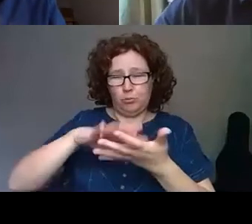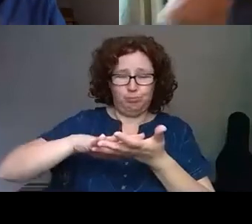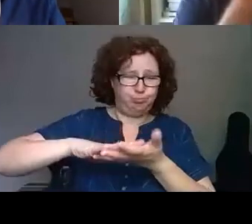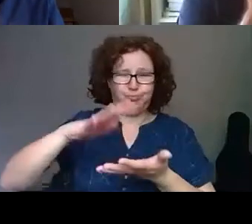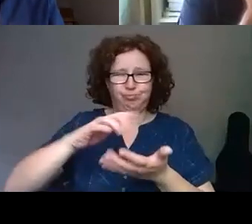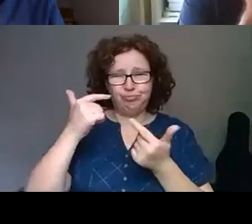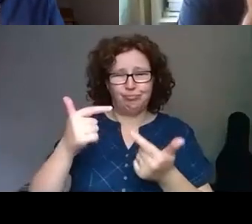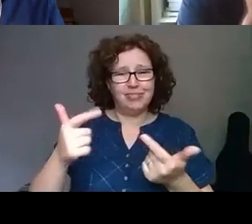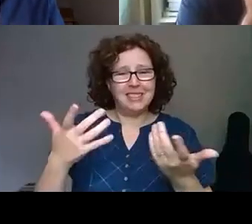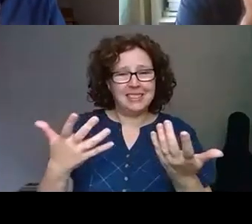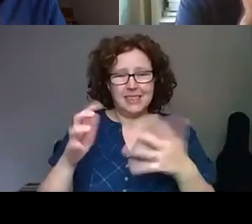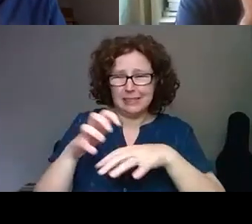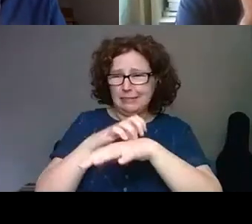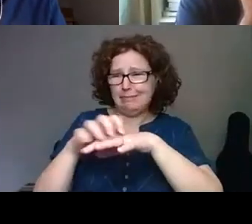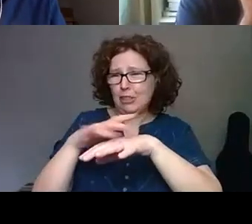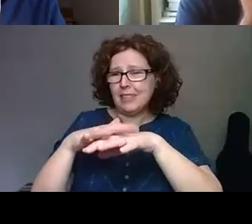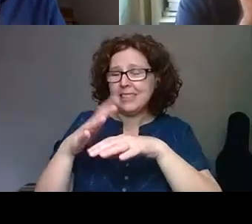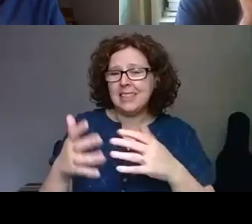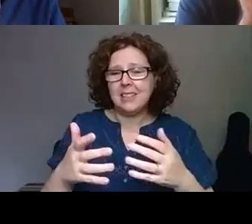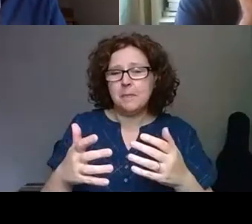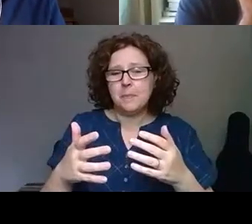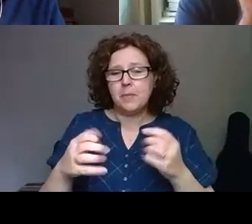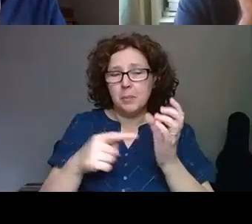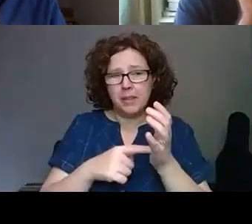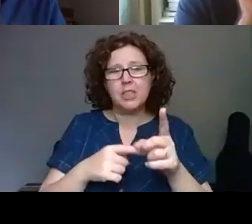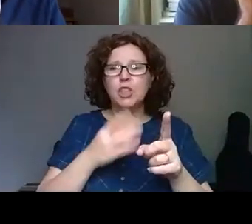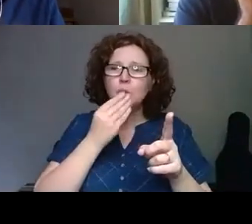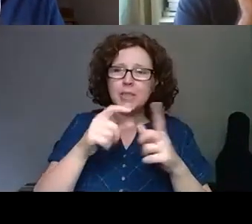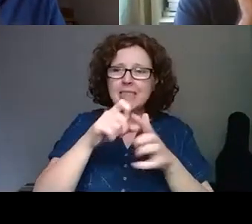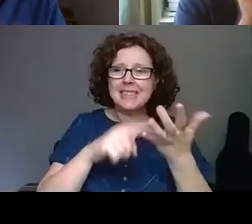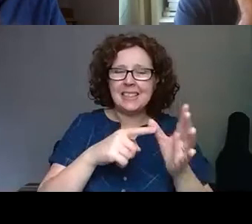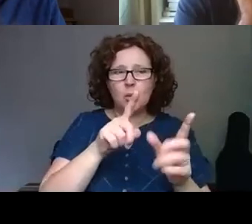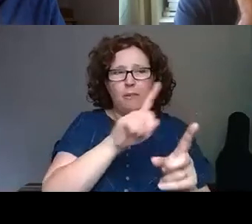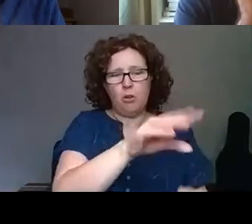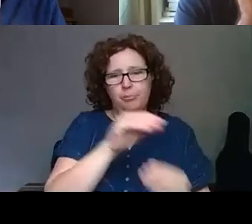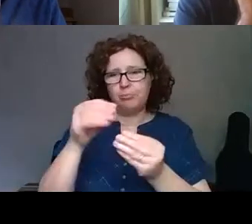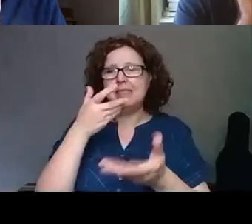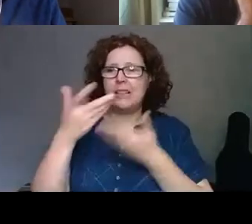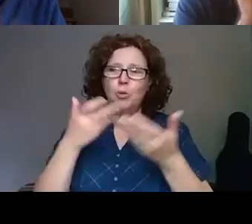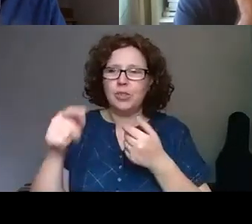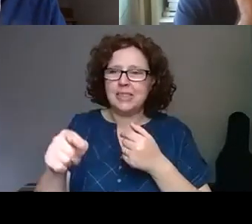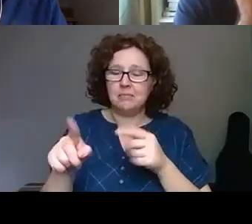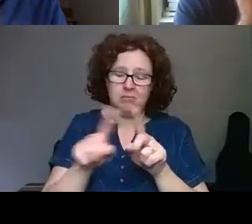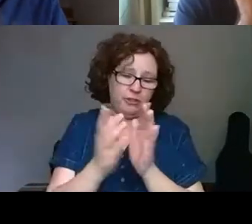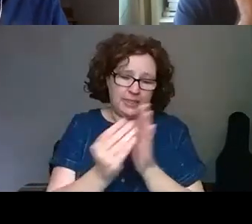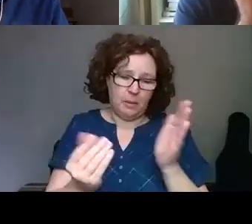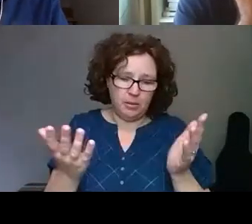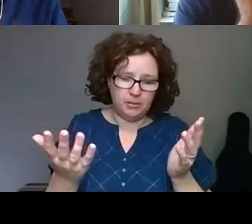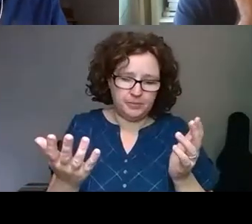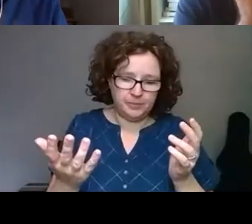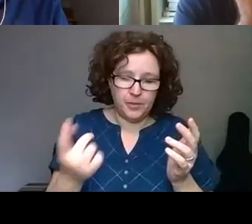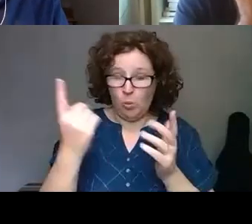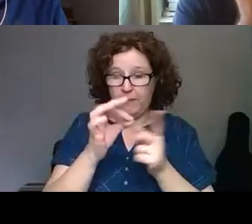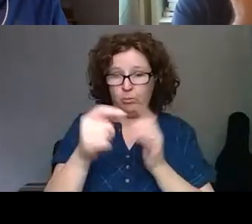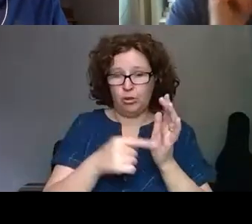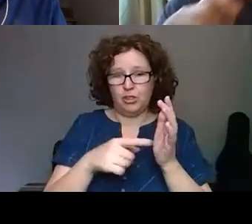tell stories and applying it to the right content and the right themes. So, for example, one of the projects that